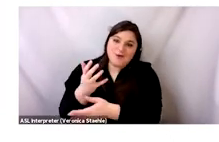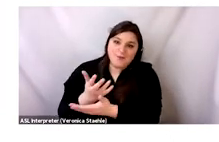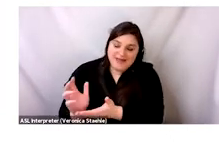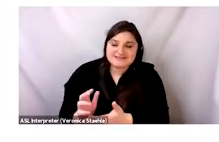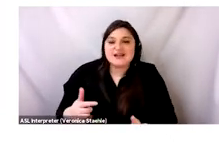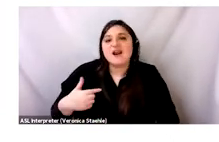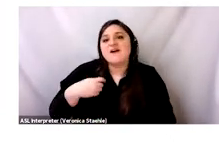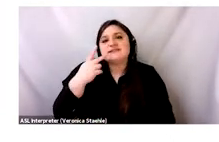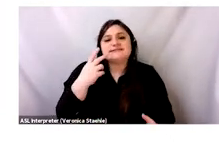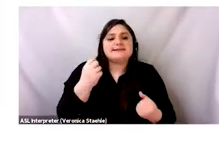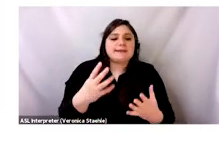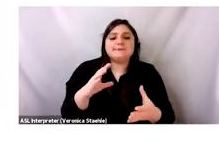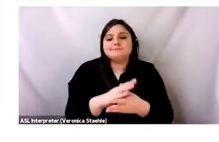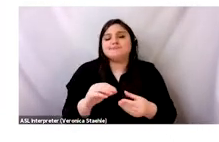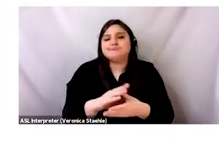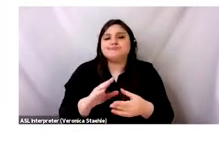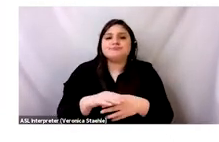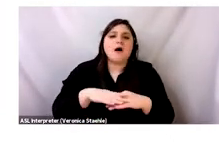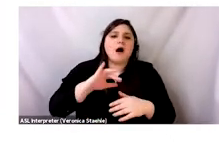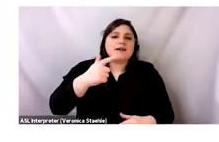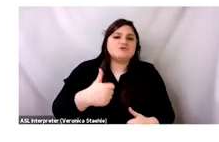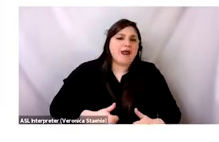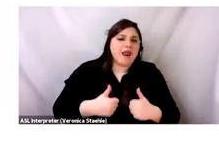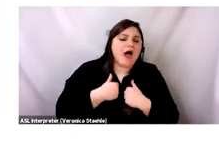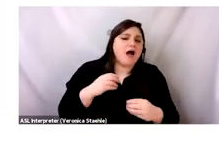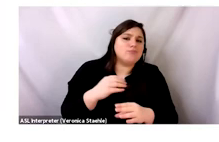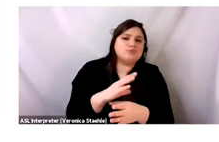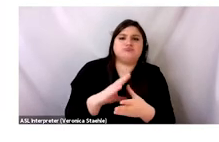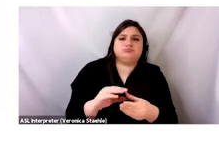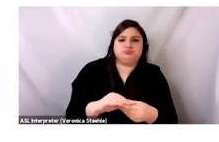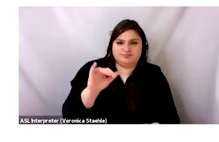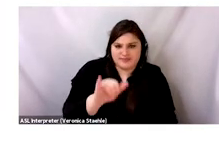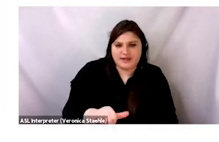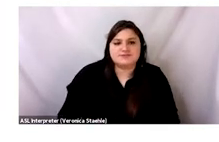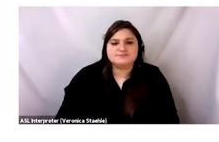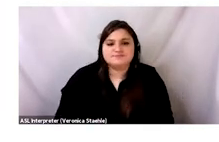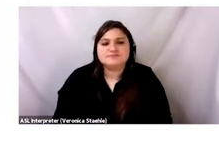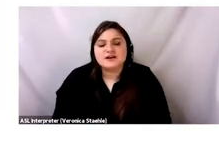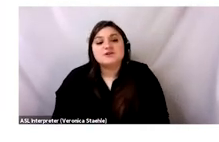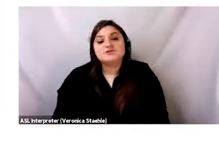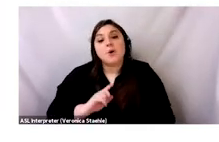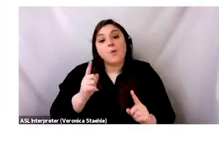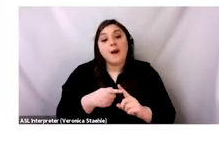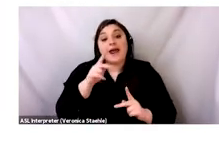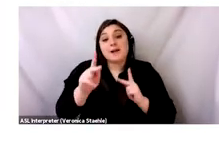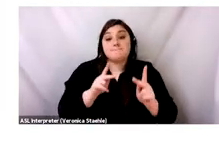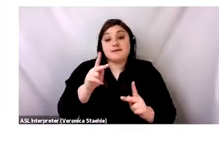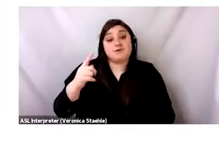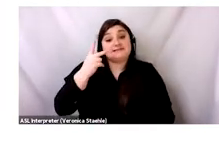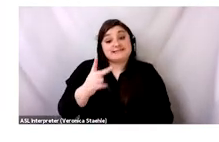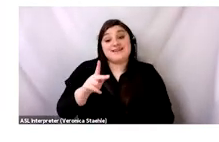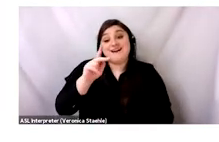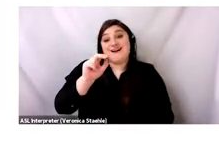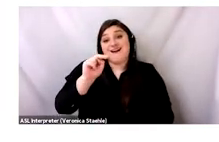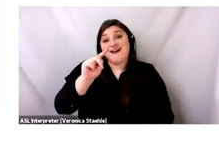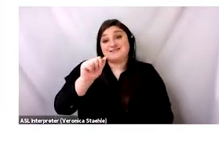countless designers refer to waste as gold on webinars and IG Live over the past year. When a brand tells me that they